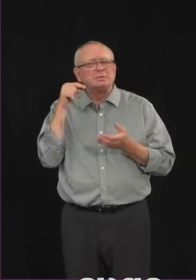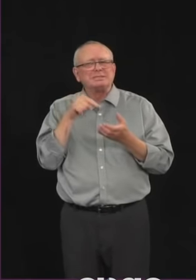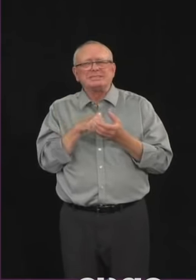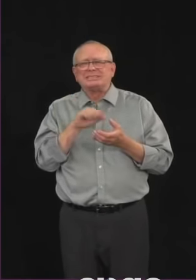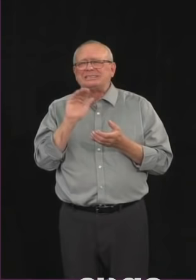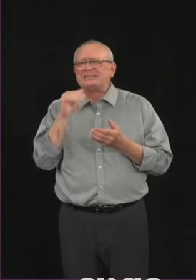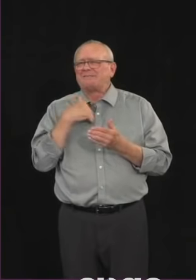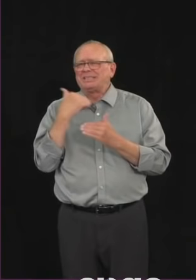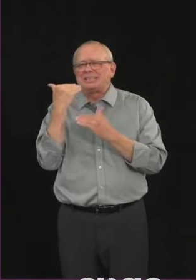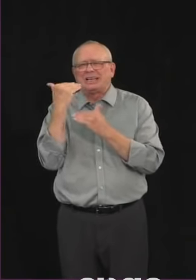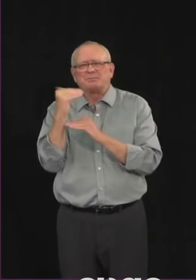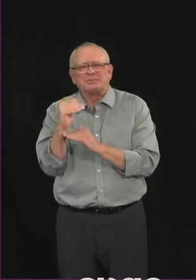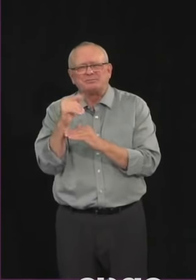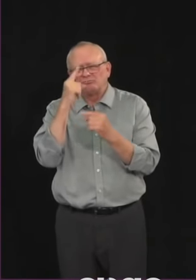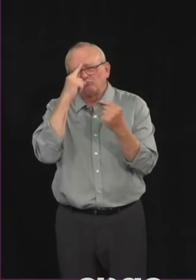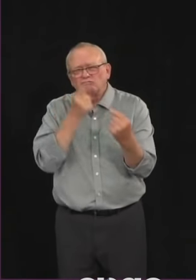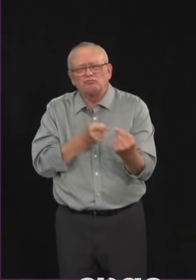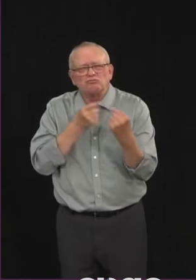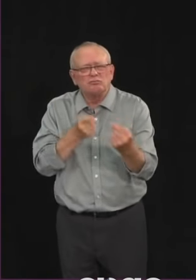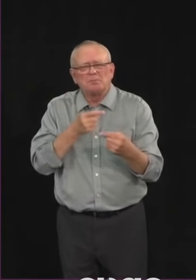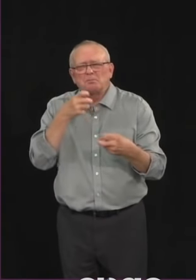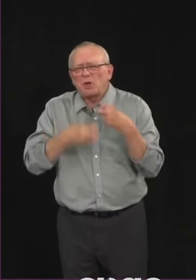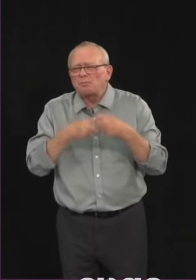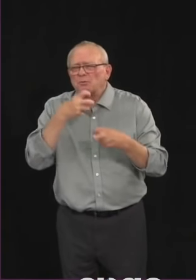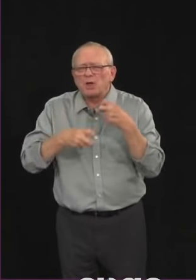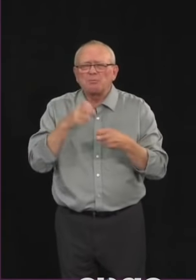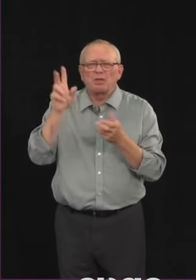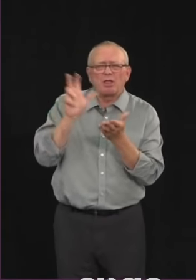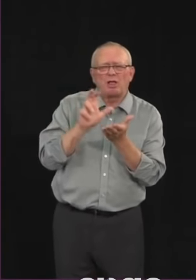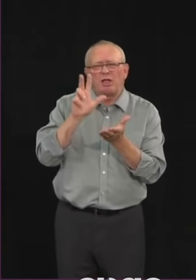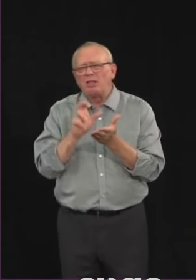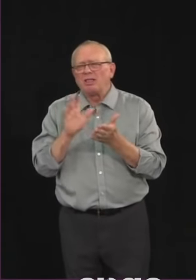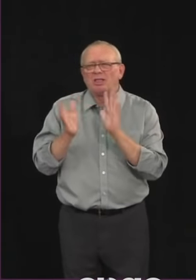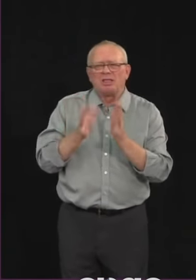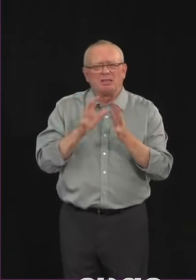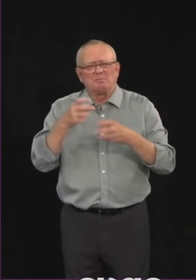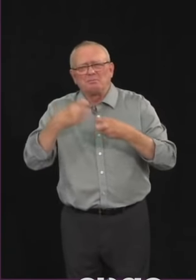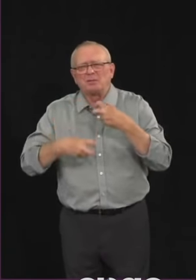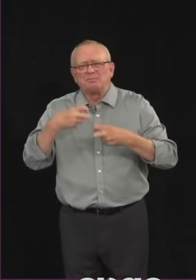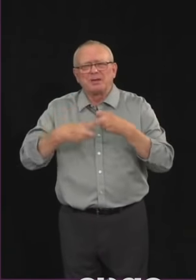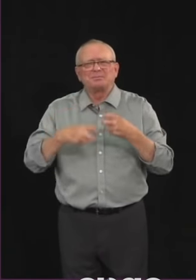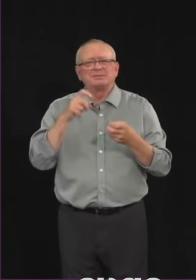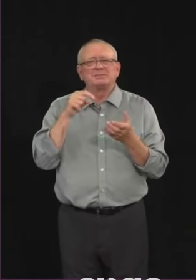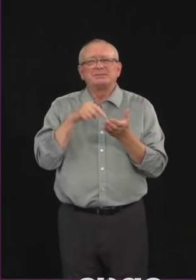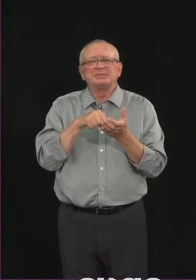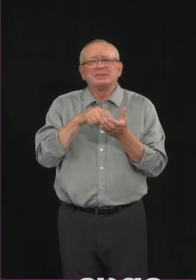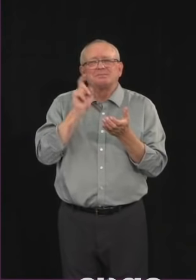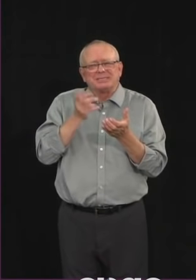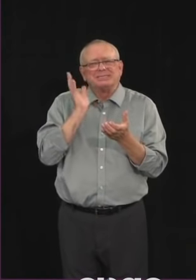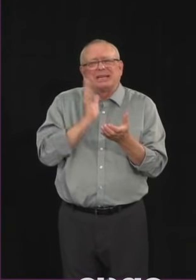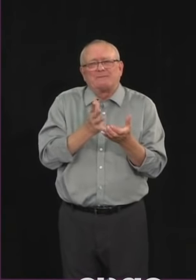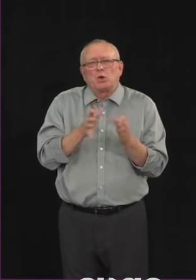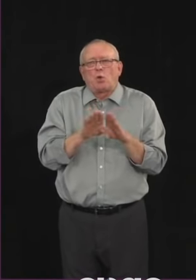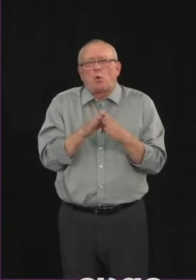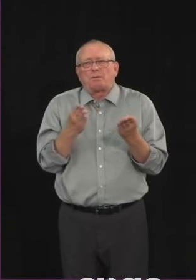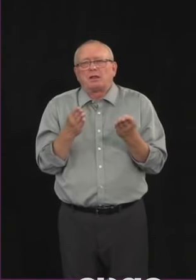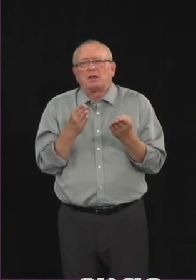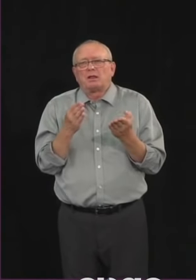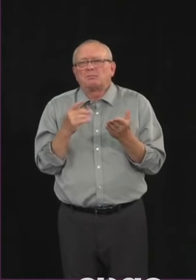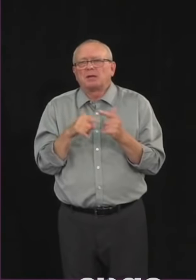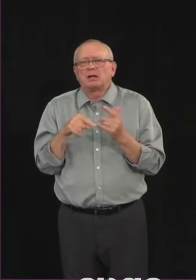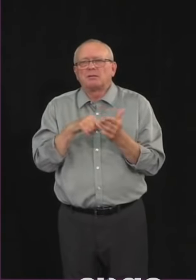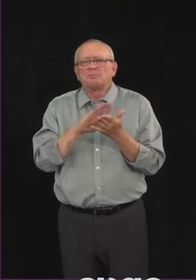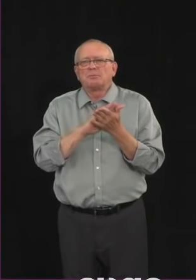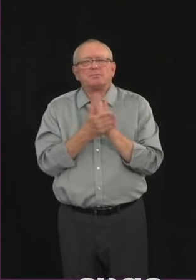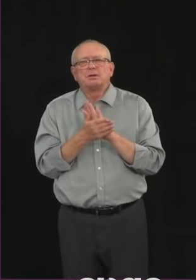comments on those concerns? Particularly, you know, this issue of having to leave the app open, opens up a privacy and security issue